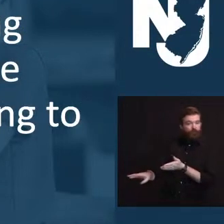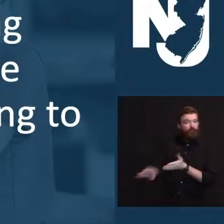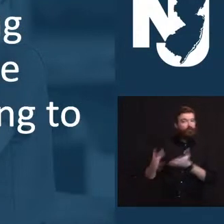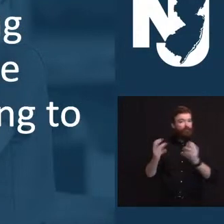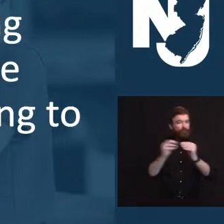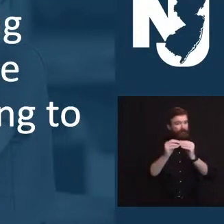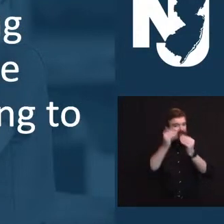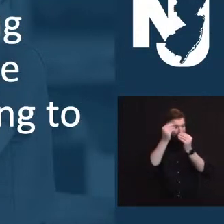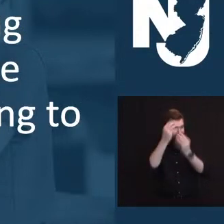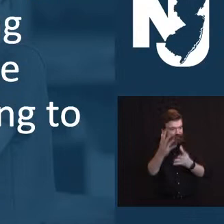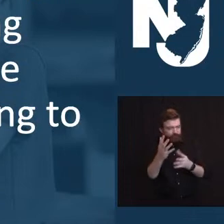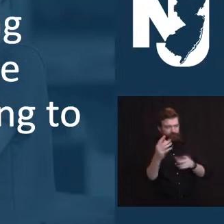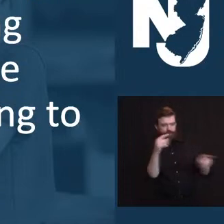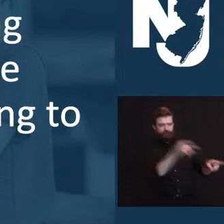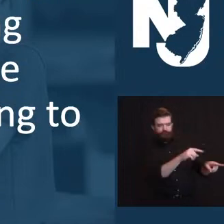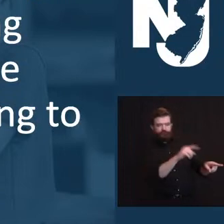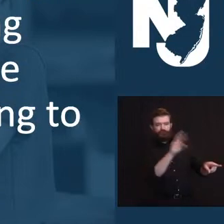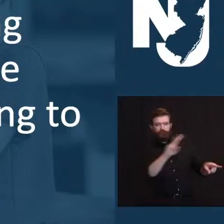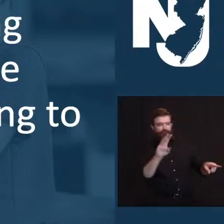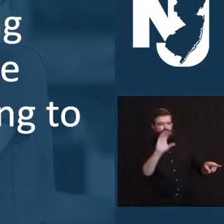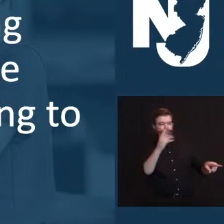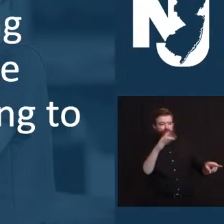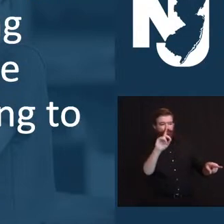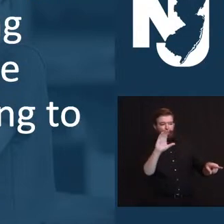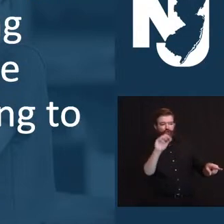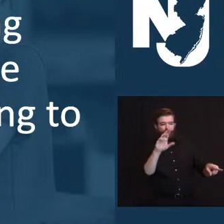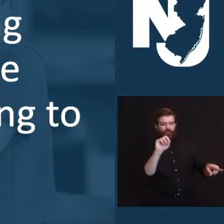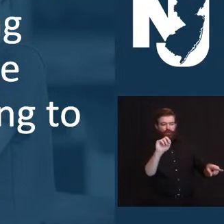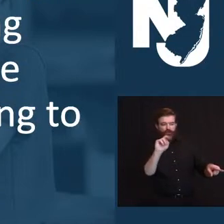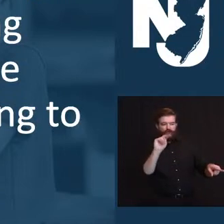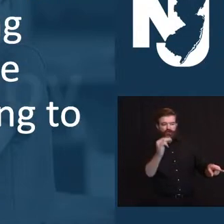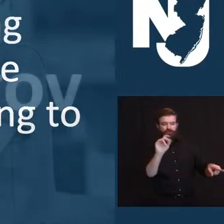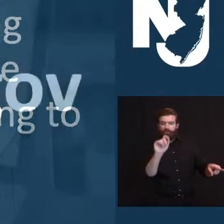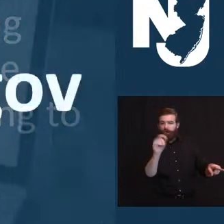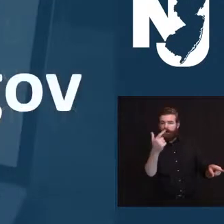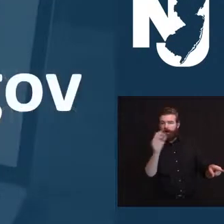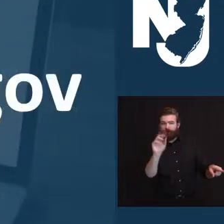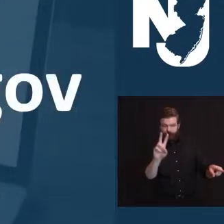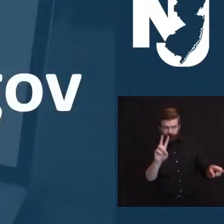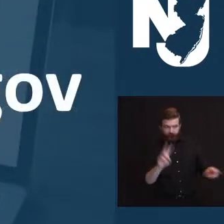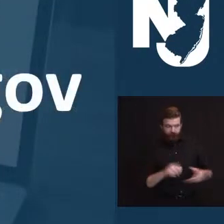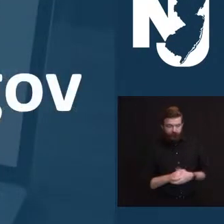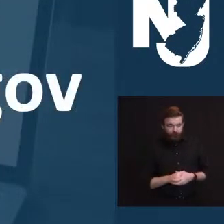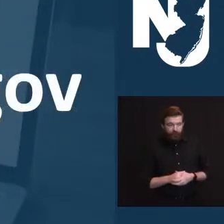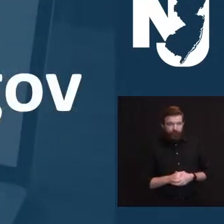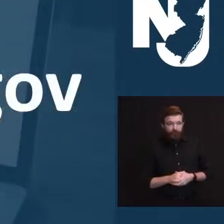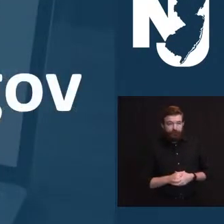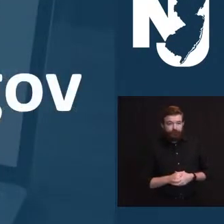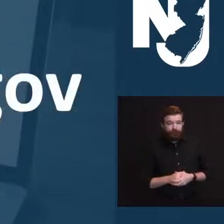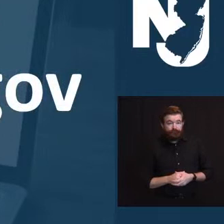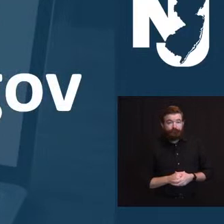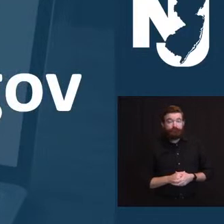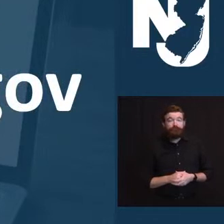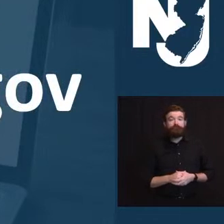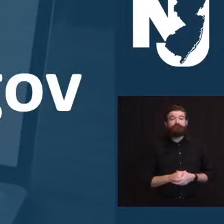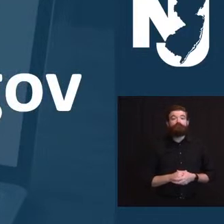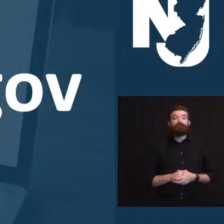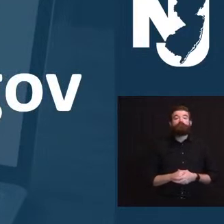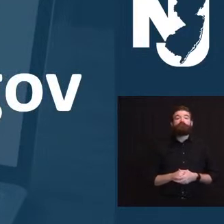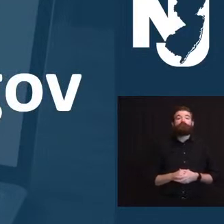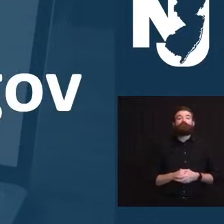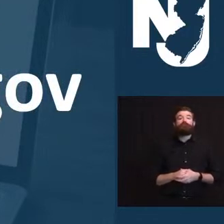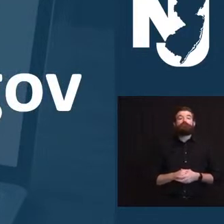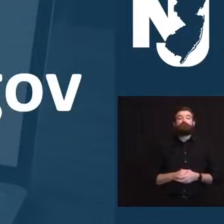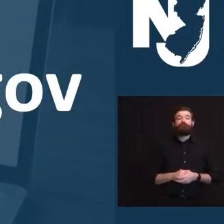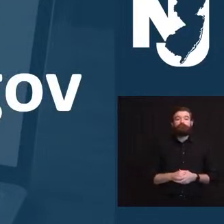childcarenj.gov. And as it pertains to the federal stimulus, while I am relieved that the